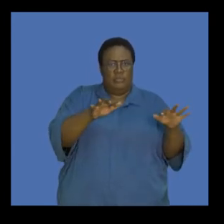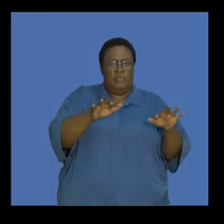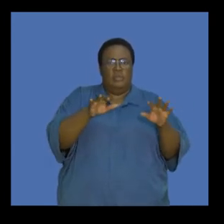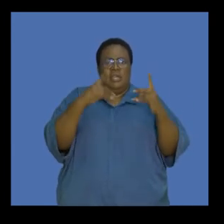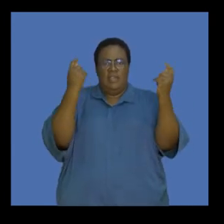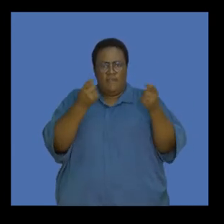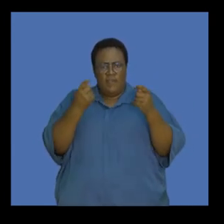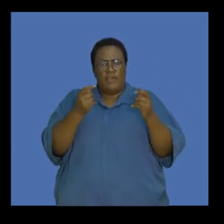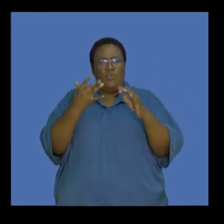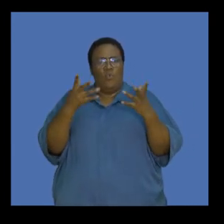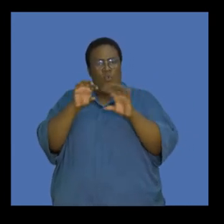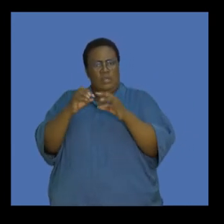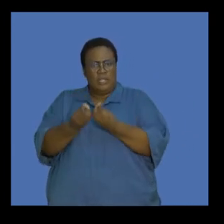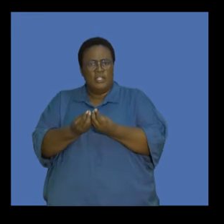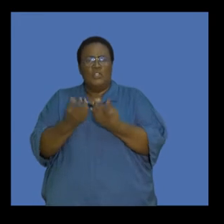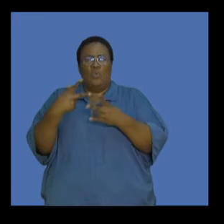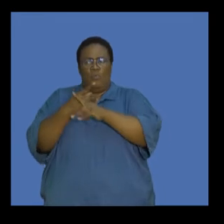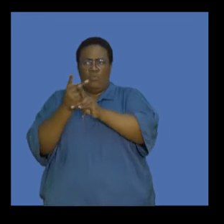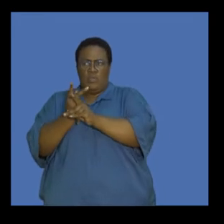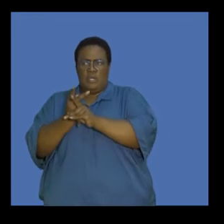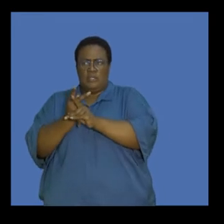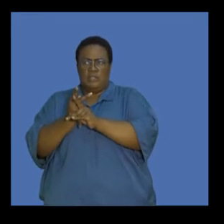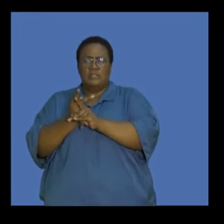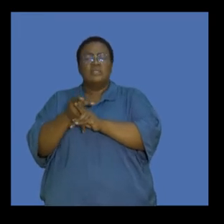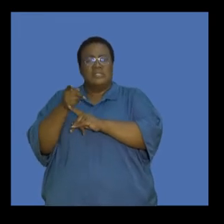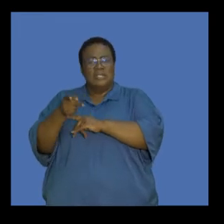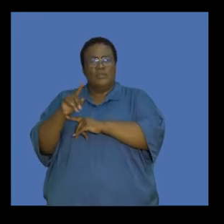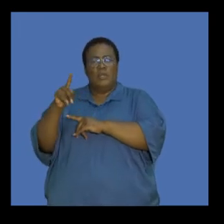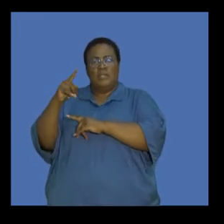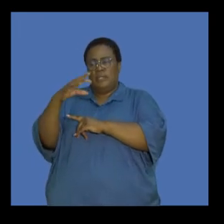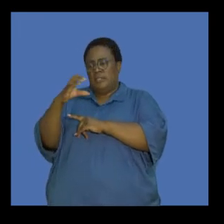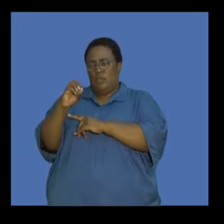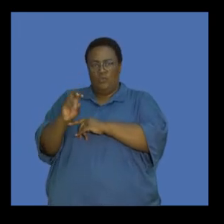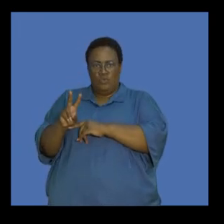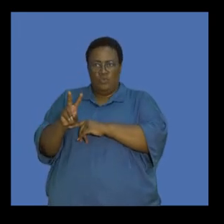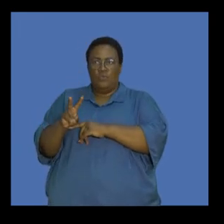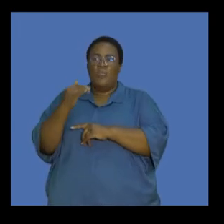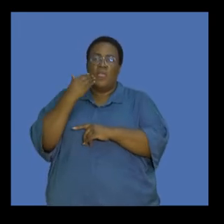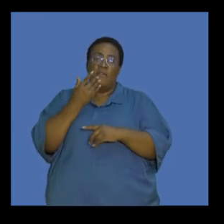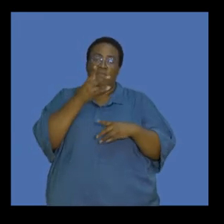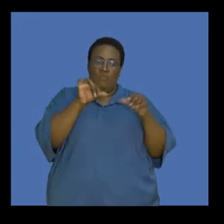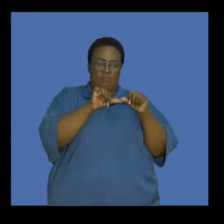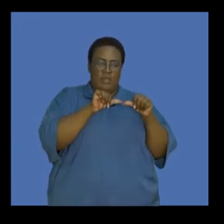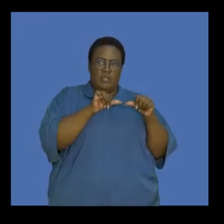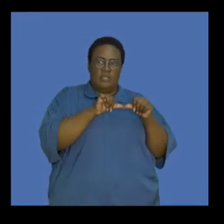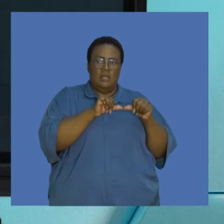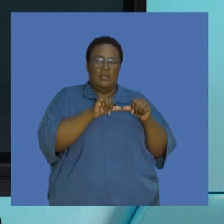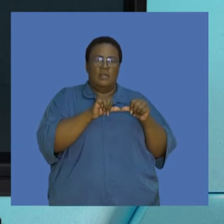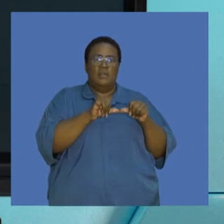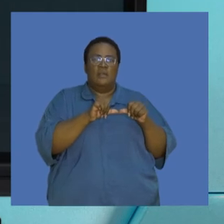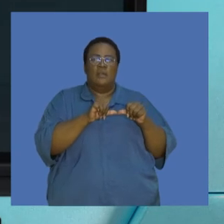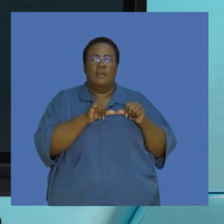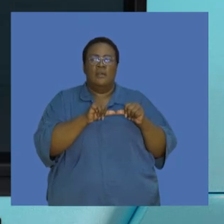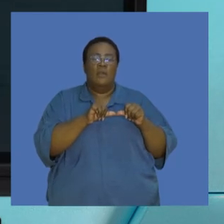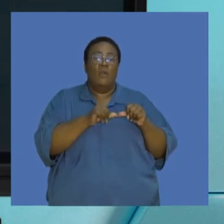an organization, or a product and that is expressed as the carbon dioxide equivalent. If we were to measure the carbon